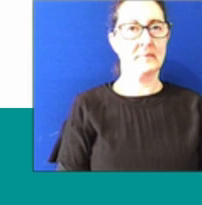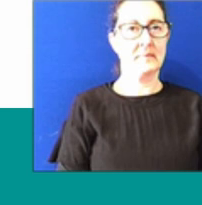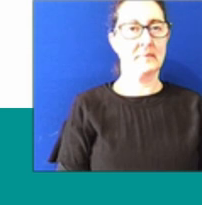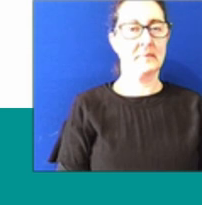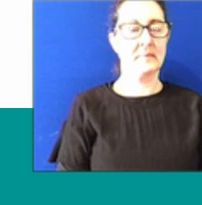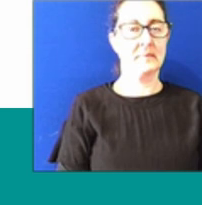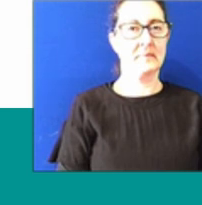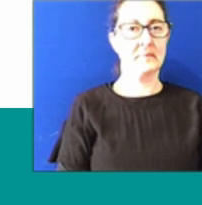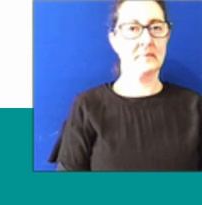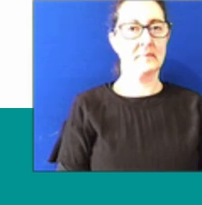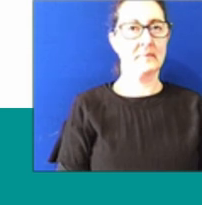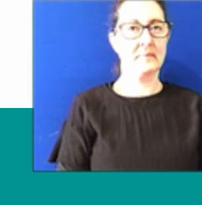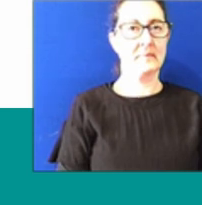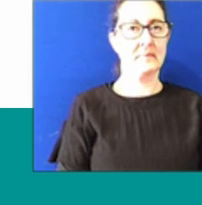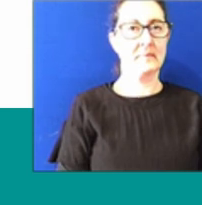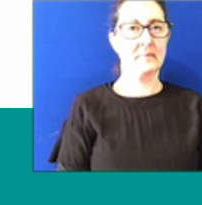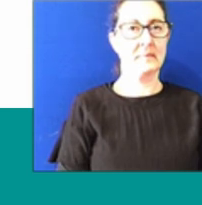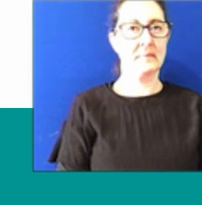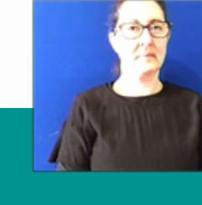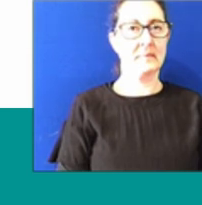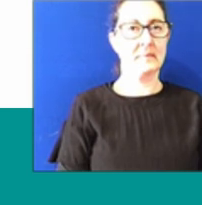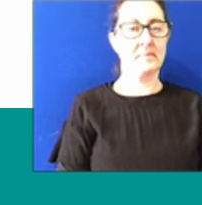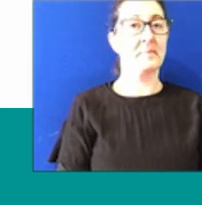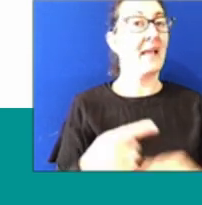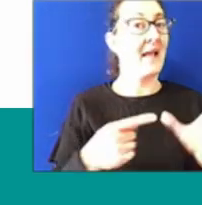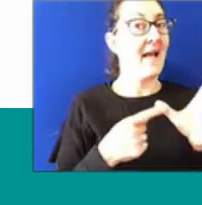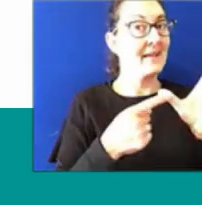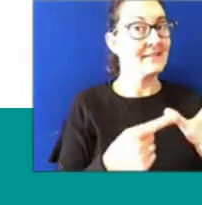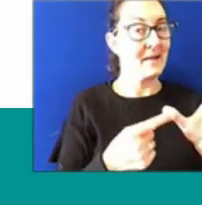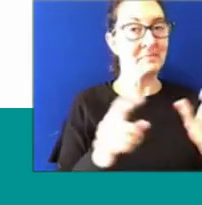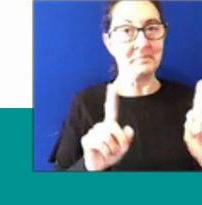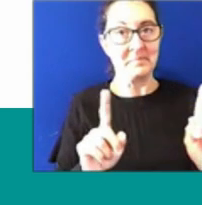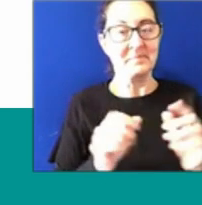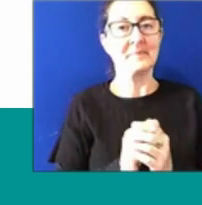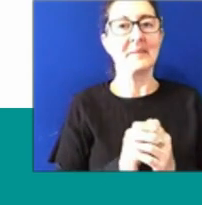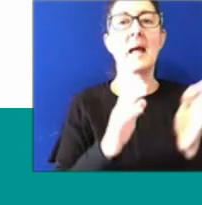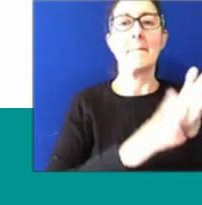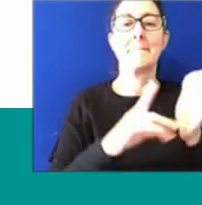So, the answer for that one is Michelle.